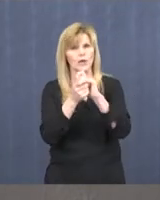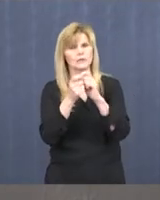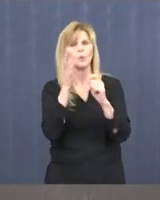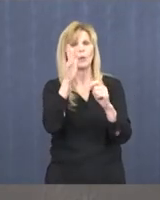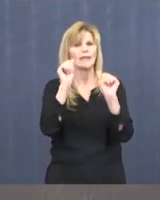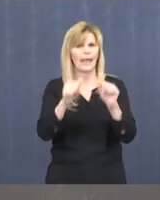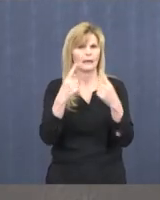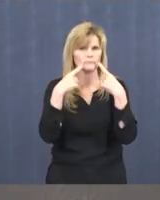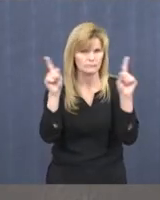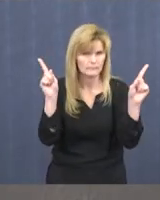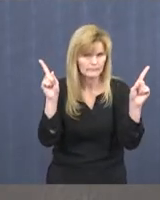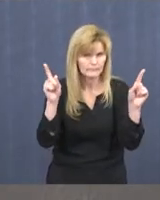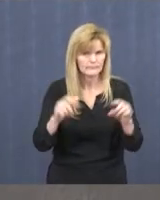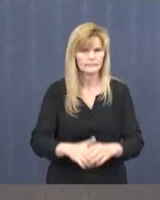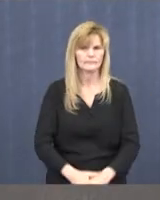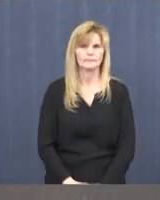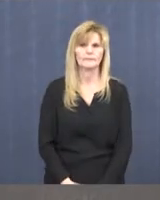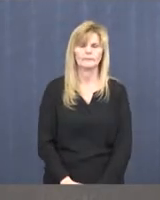through it.